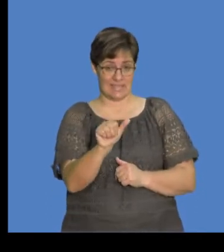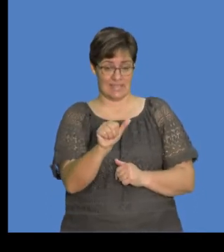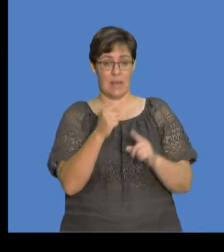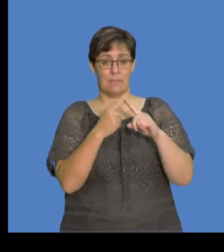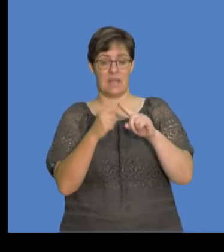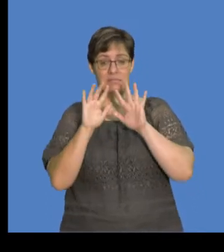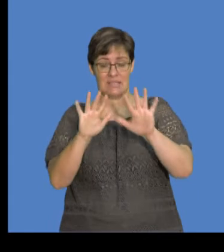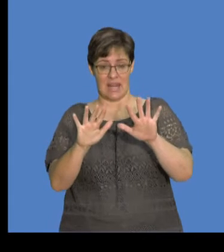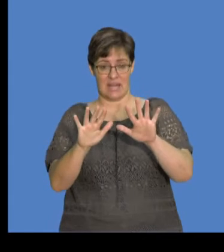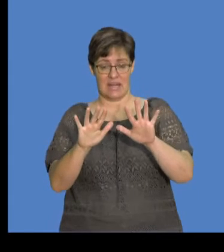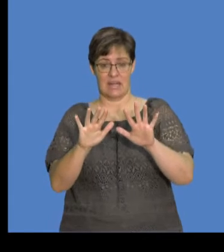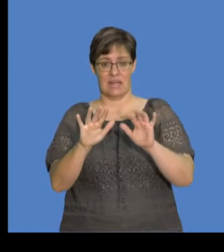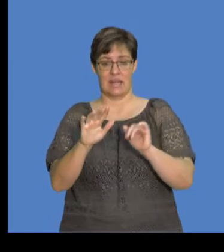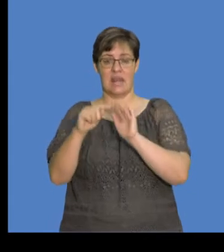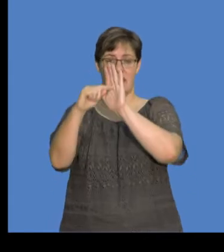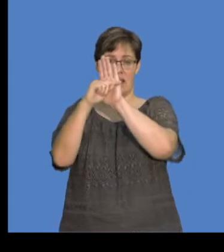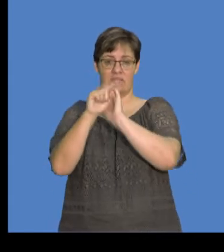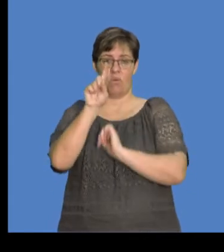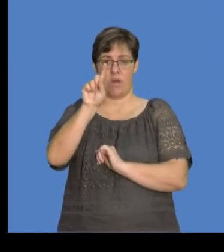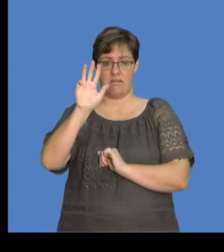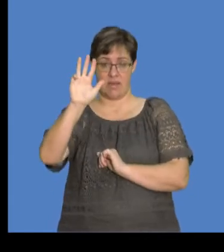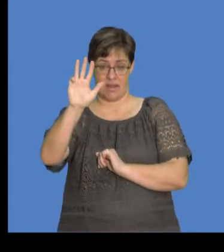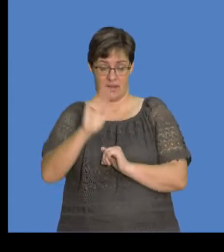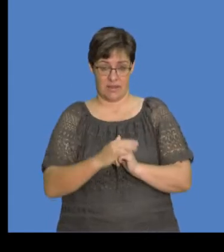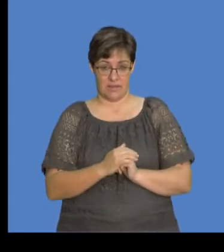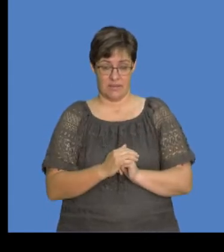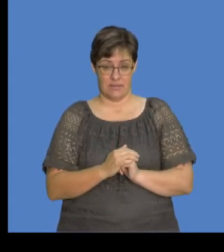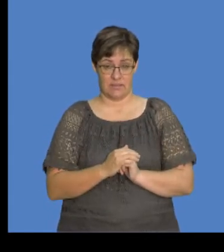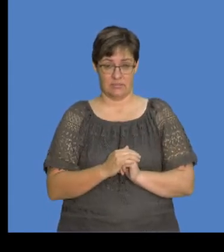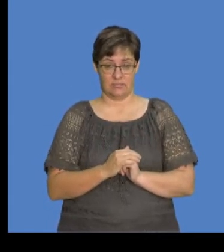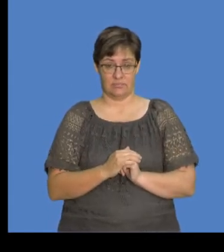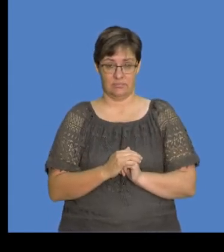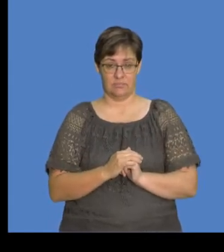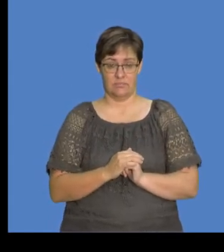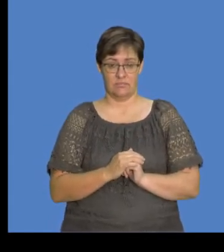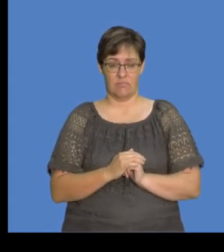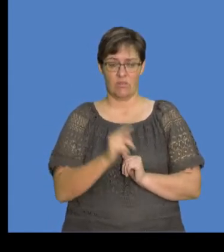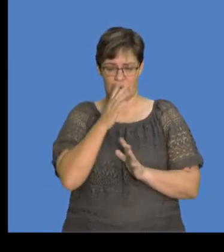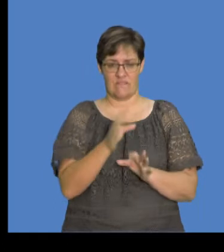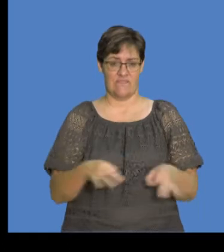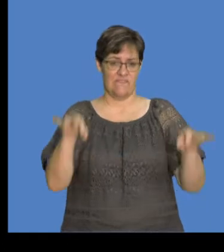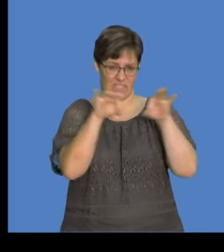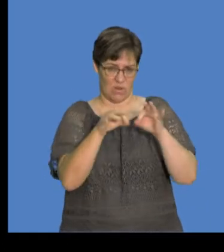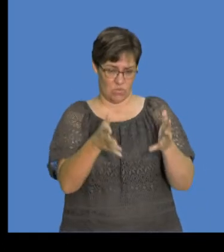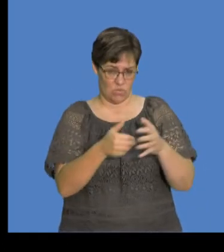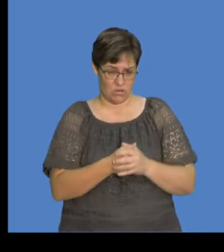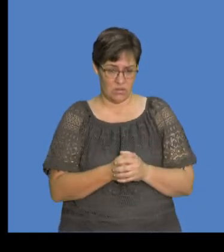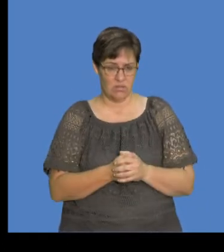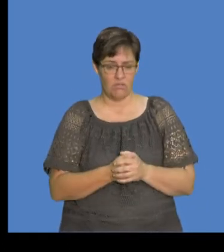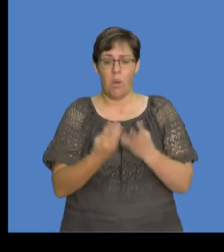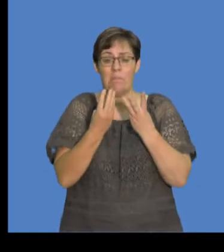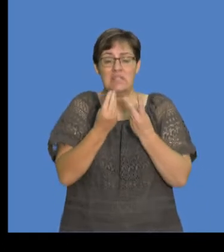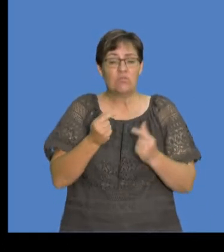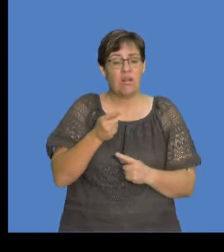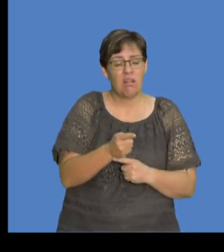,6 multiplied by 10 exponent negative 19, right? So that's our value. So